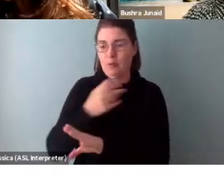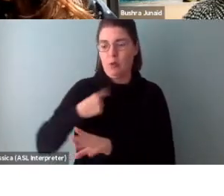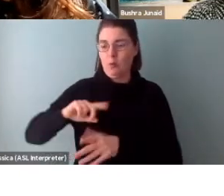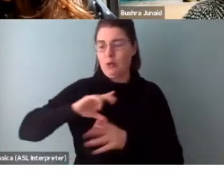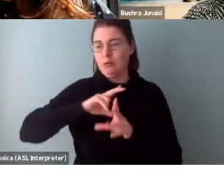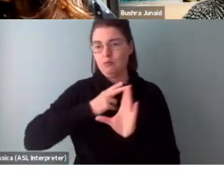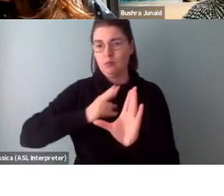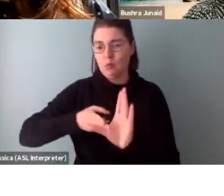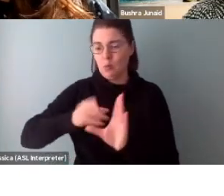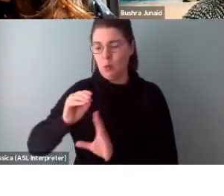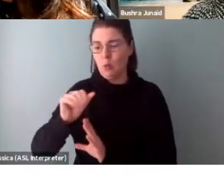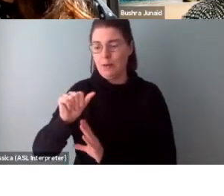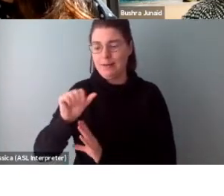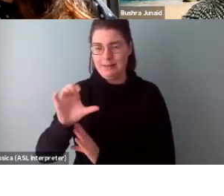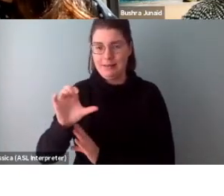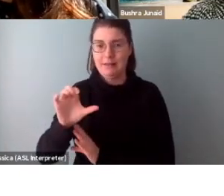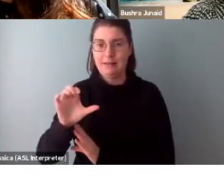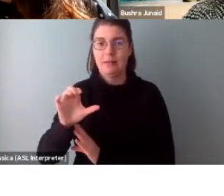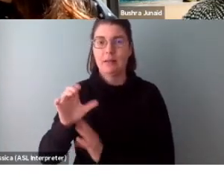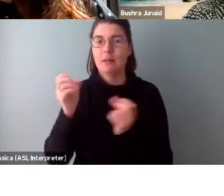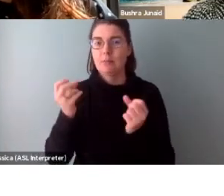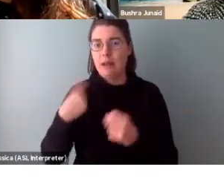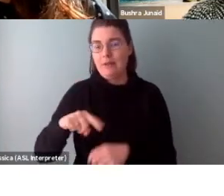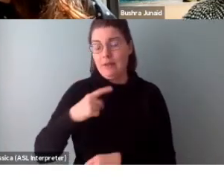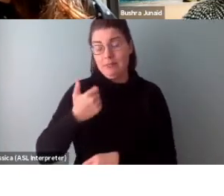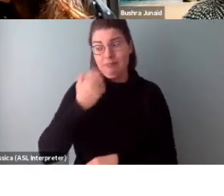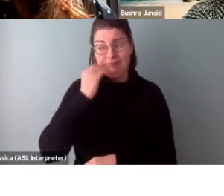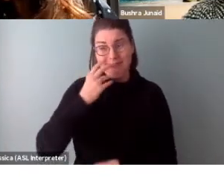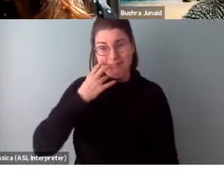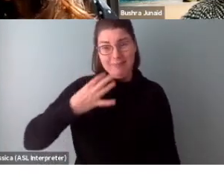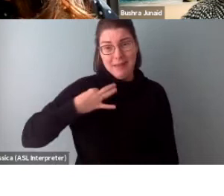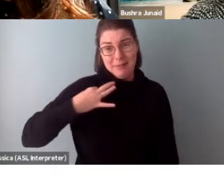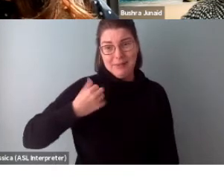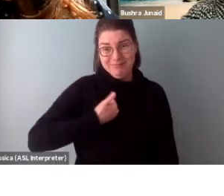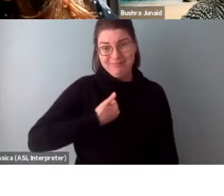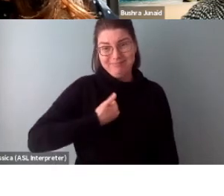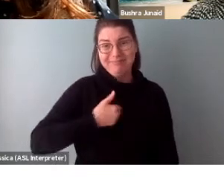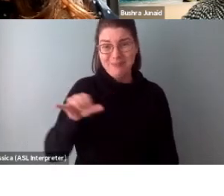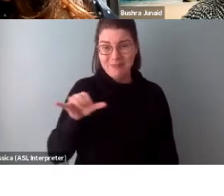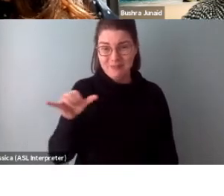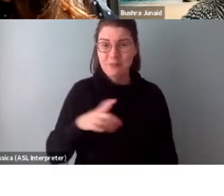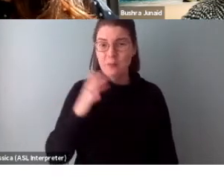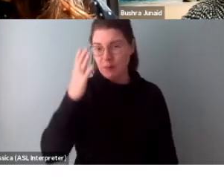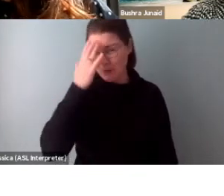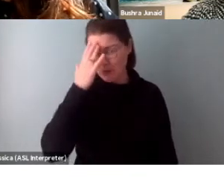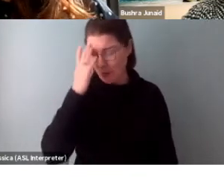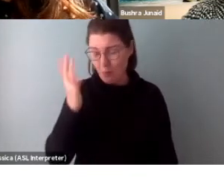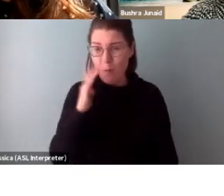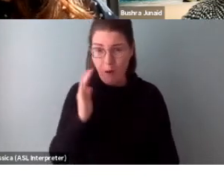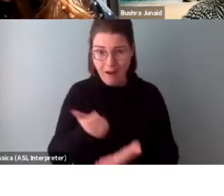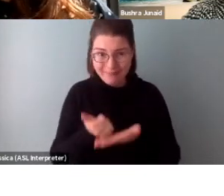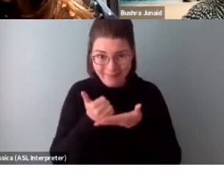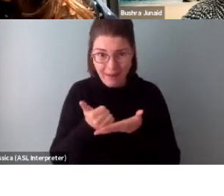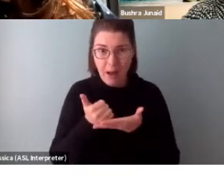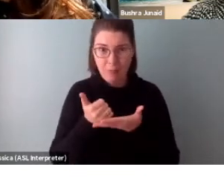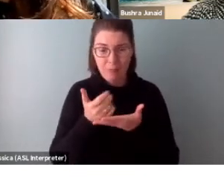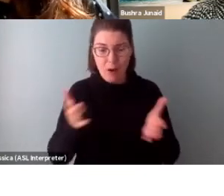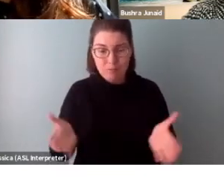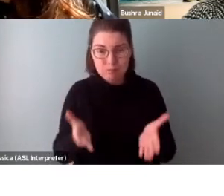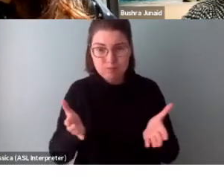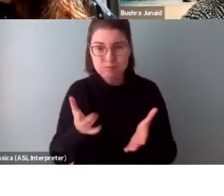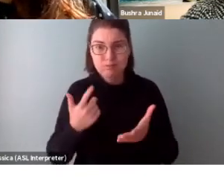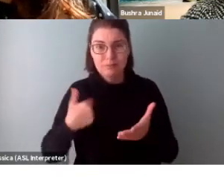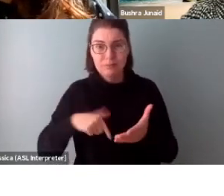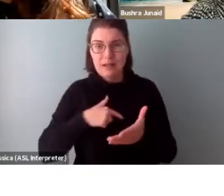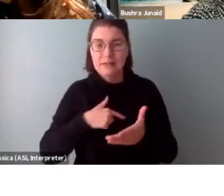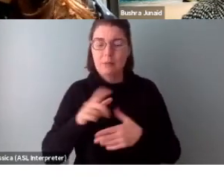and many of us have been applicants as well. So know that we like helping you out. Do give